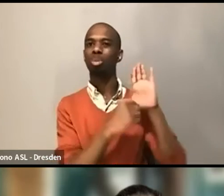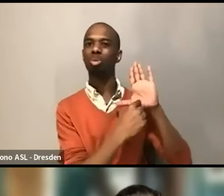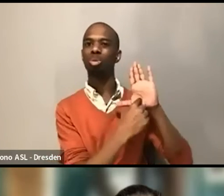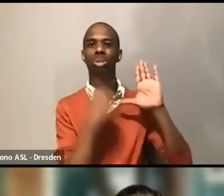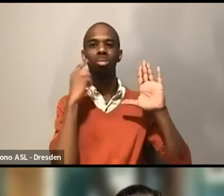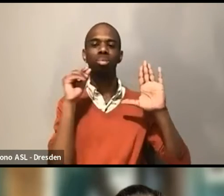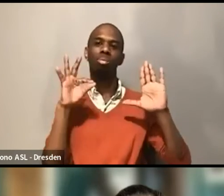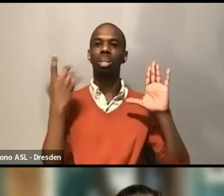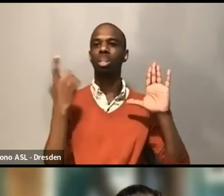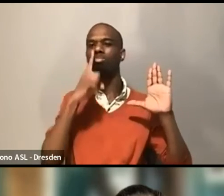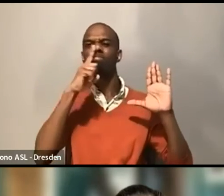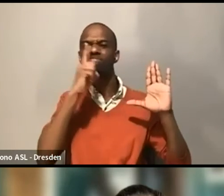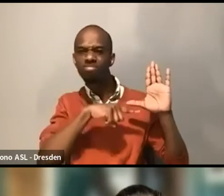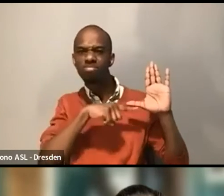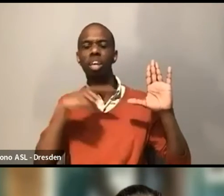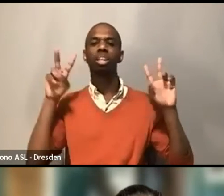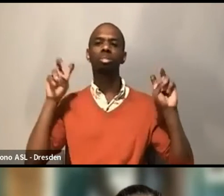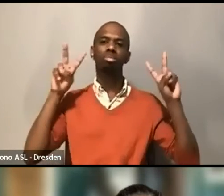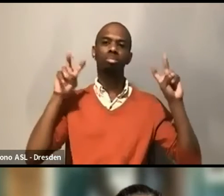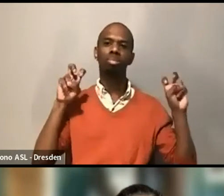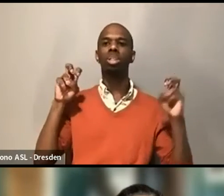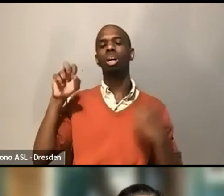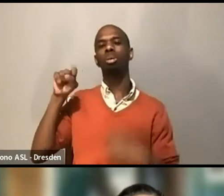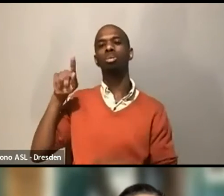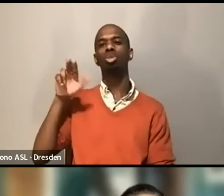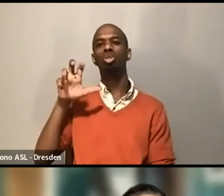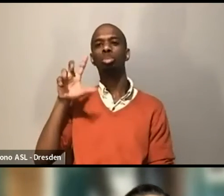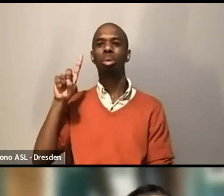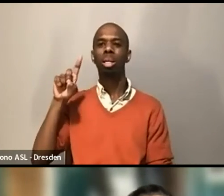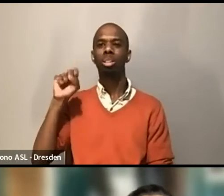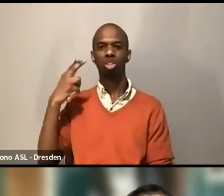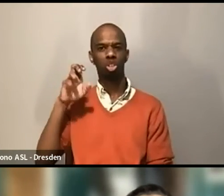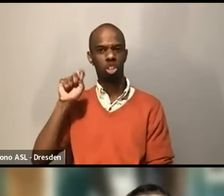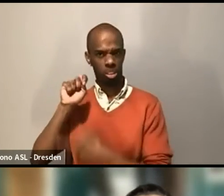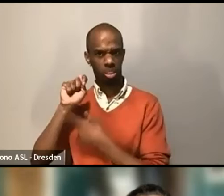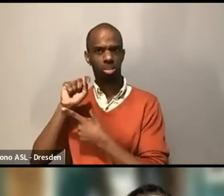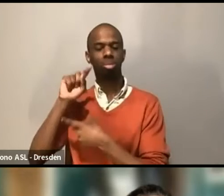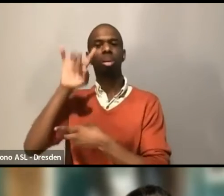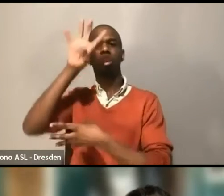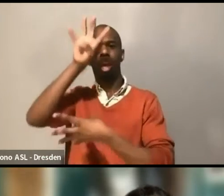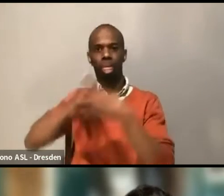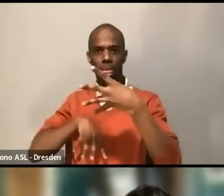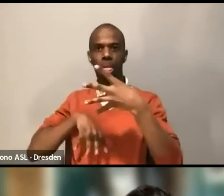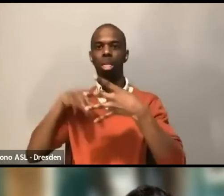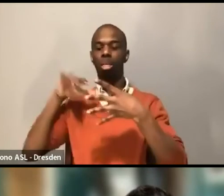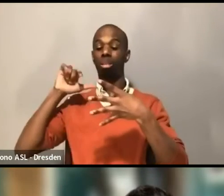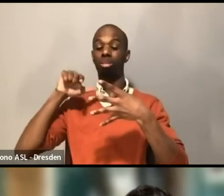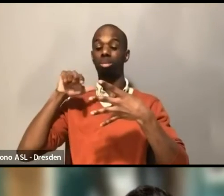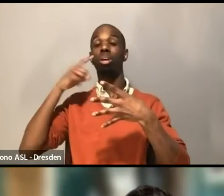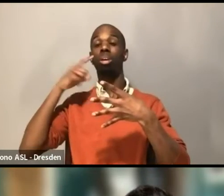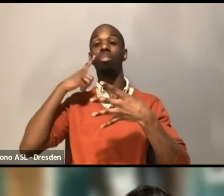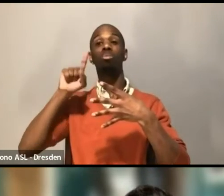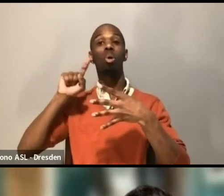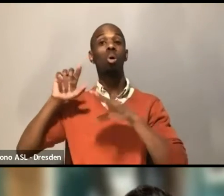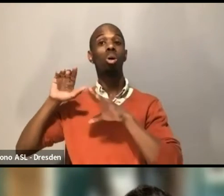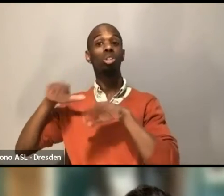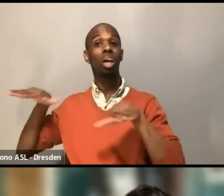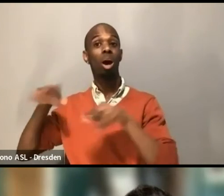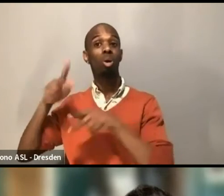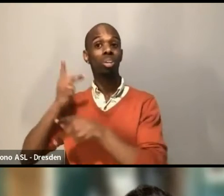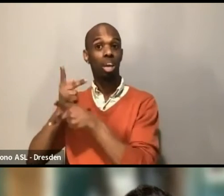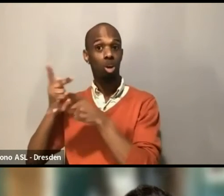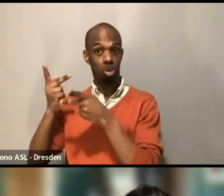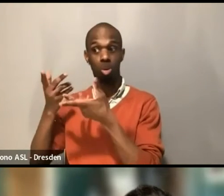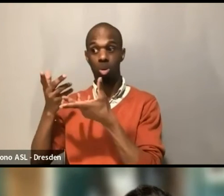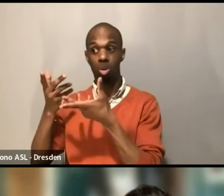burden of childcare, it is even in some cases, prohibitive for individuals. When the, when the amount